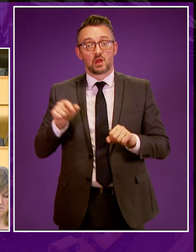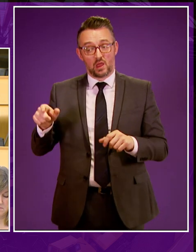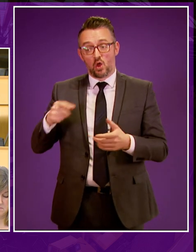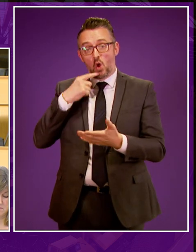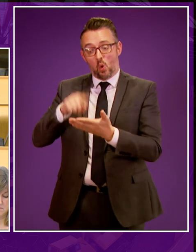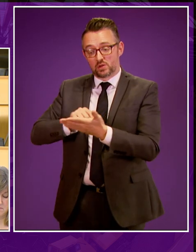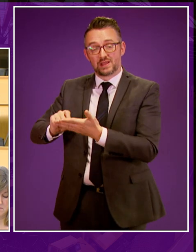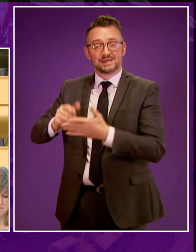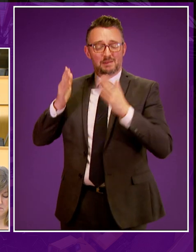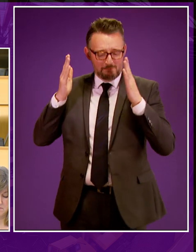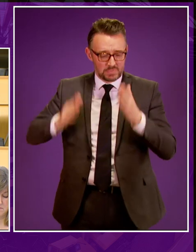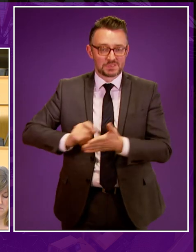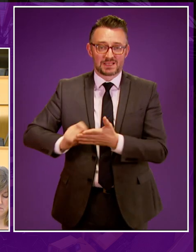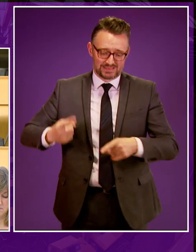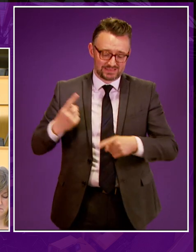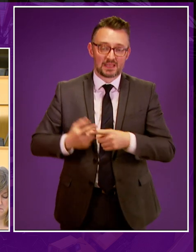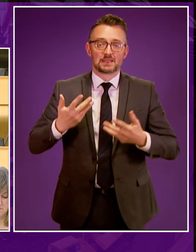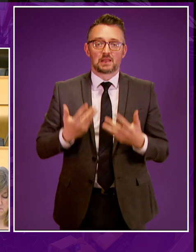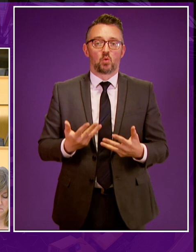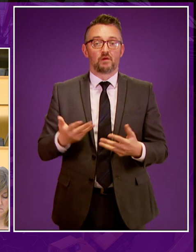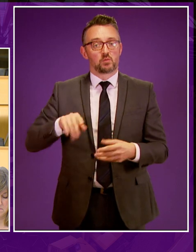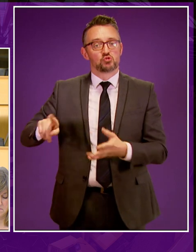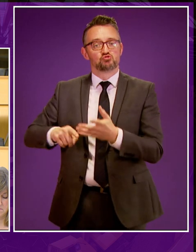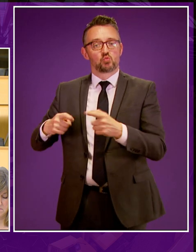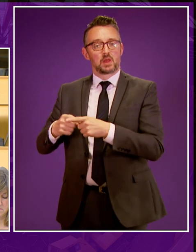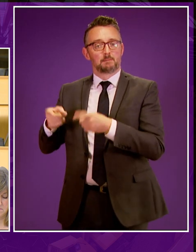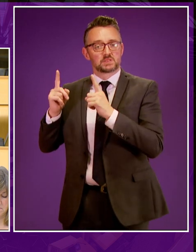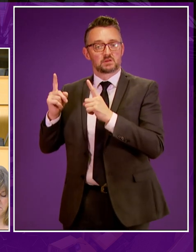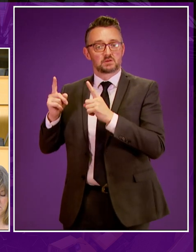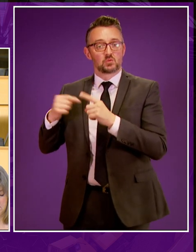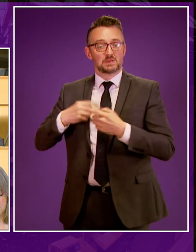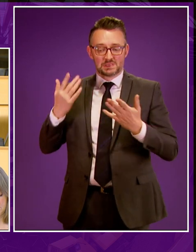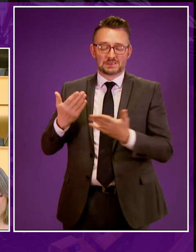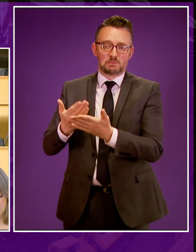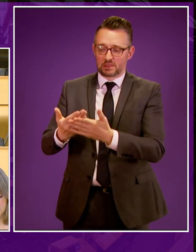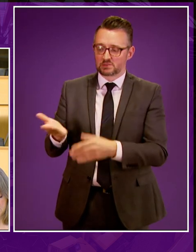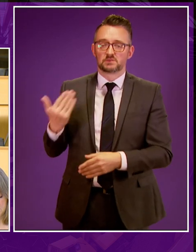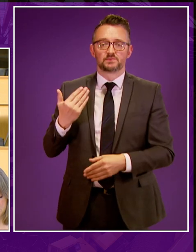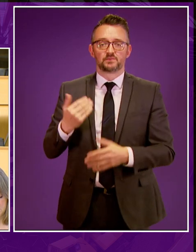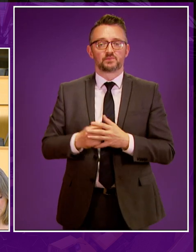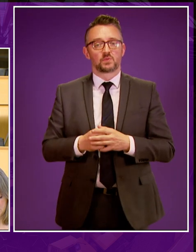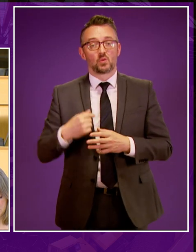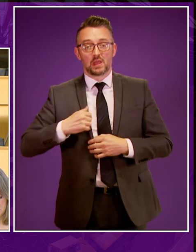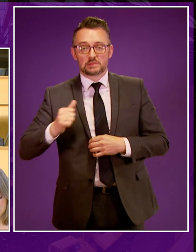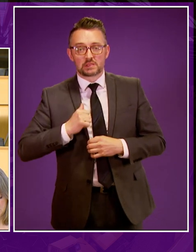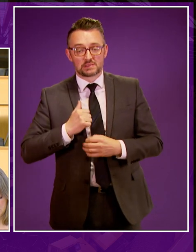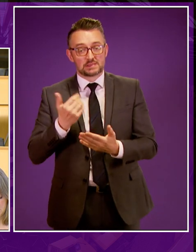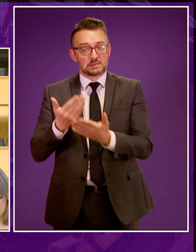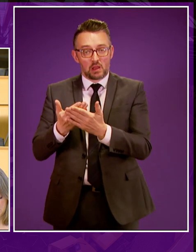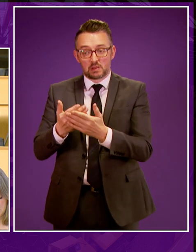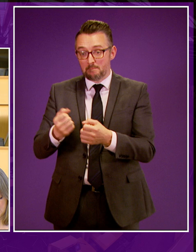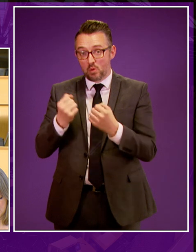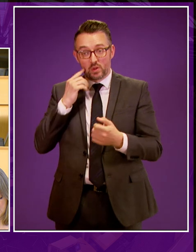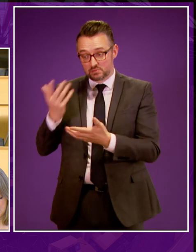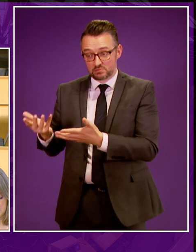signed immediately by UK ministers, and we must unite as a parliament to demand it. And we expect and demand that these powers,